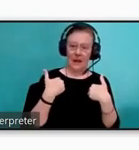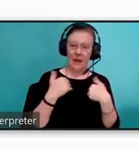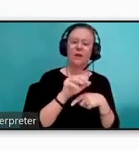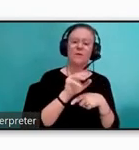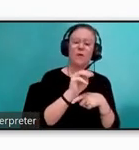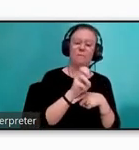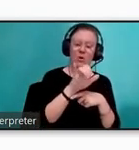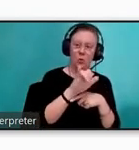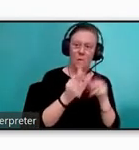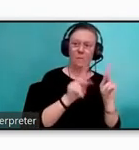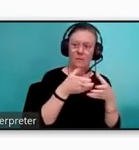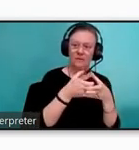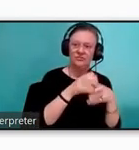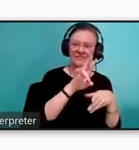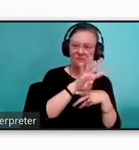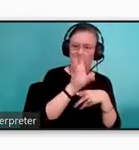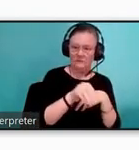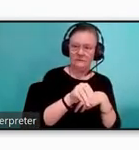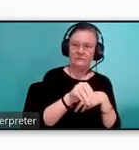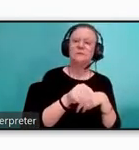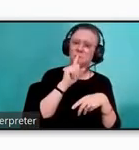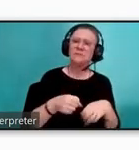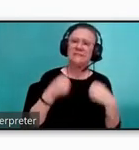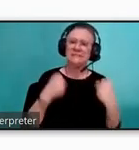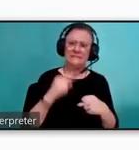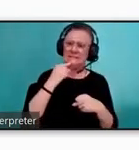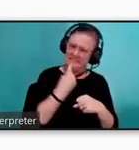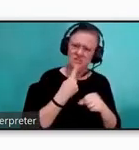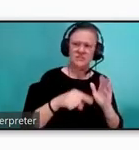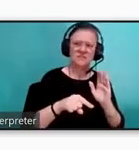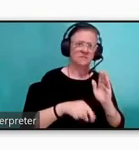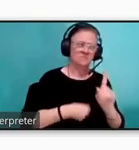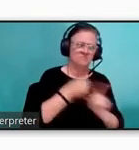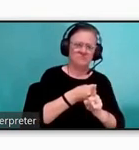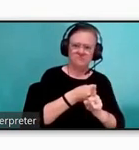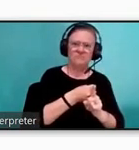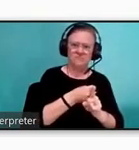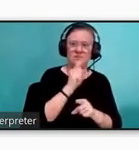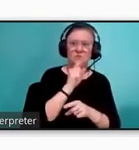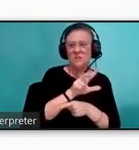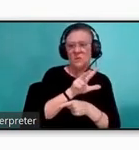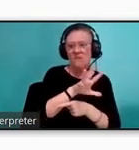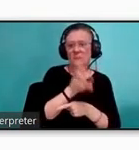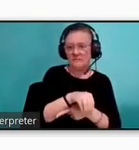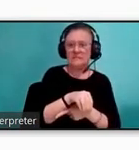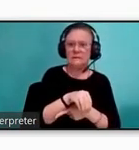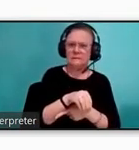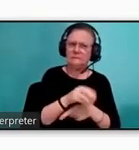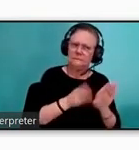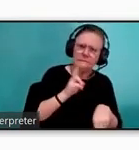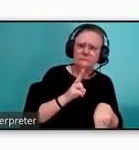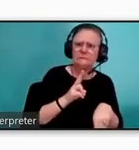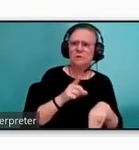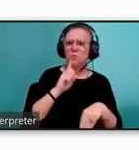that would represent a disparate impact since the area average is 35%. This would exceed the